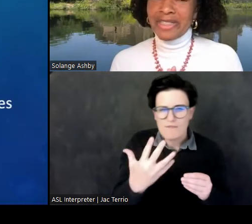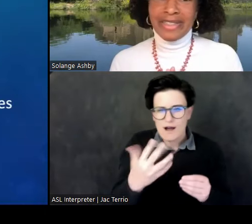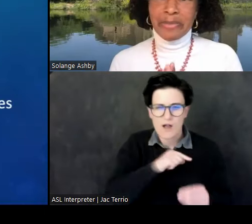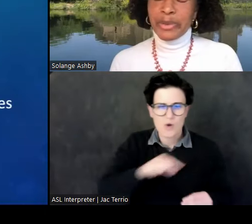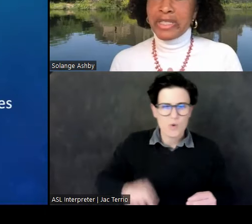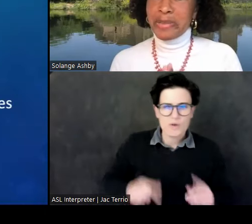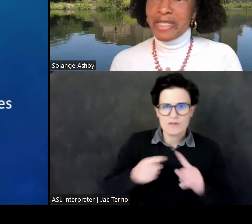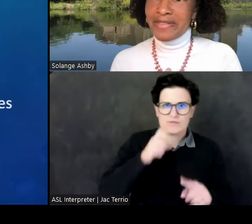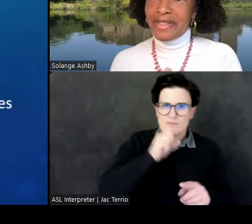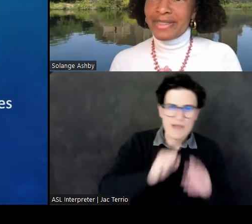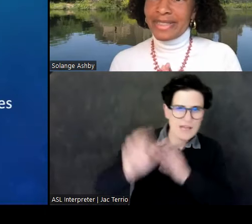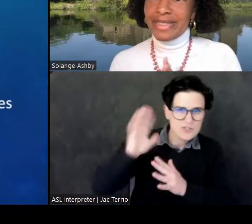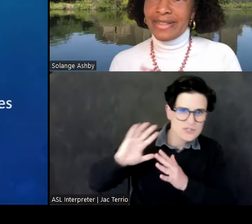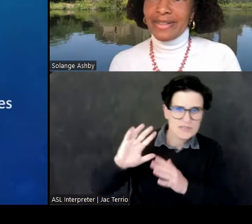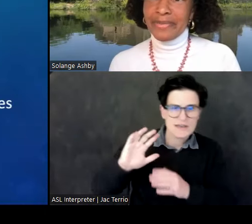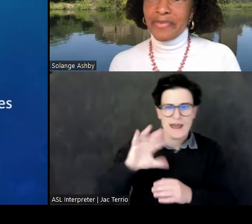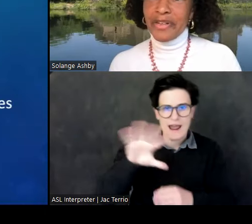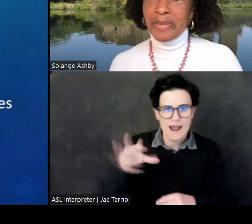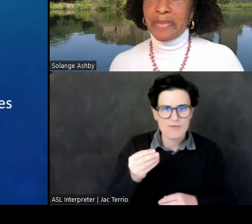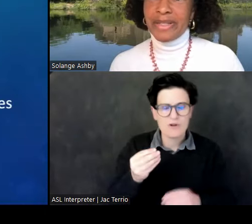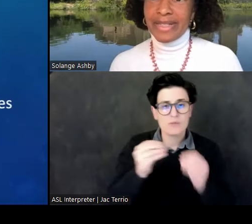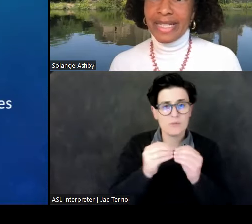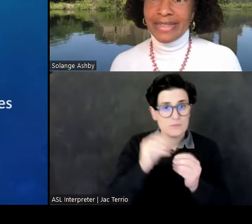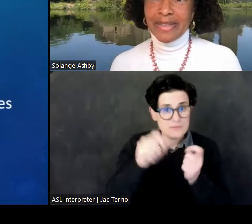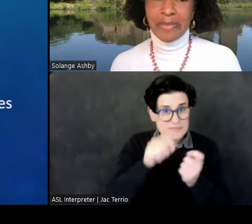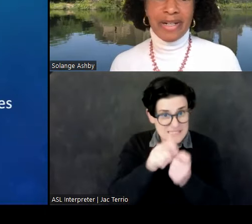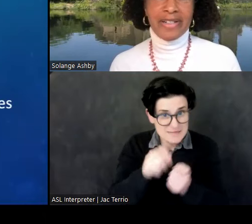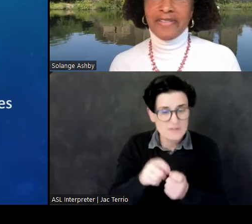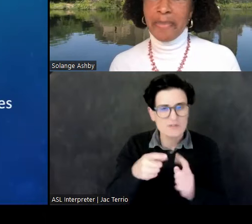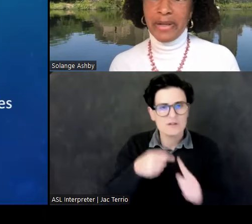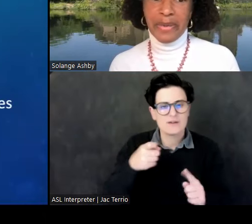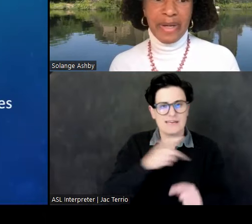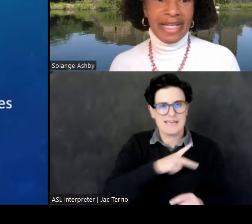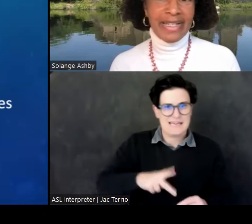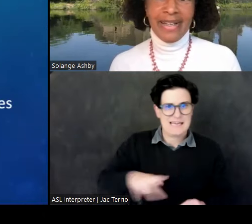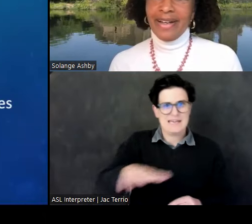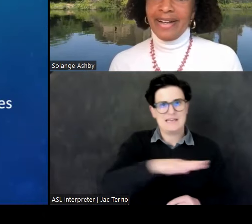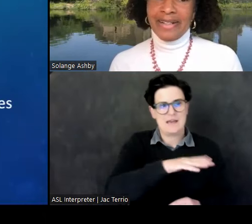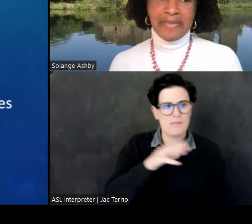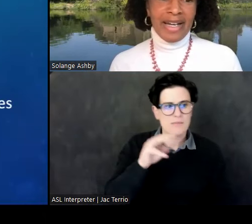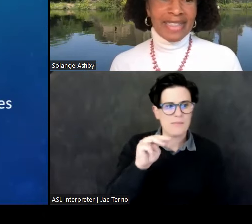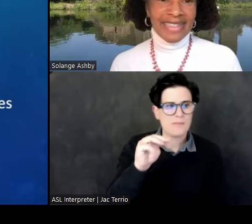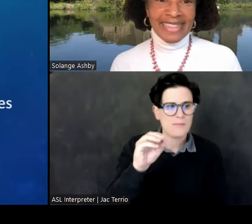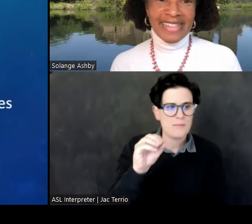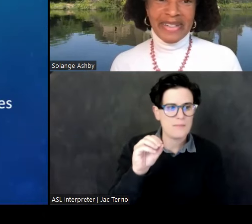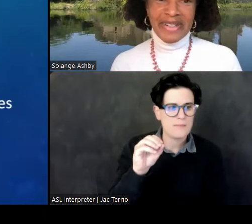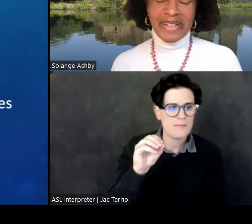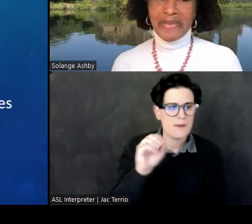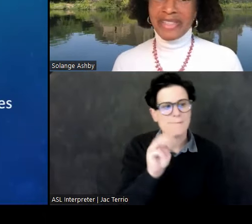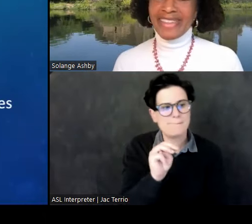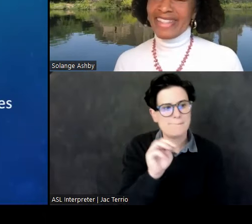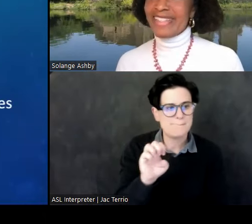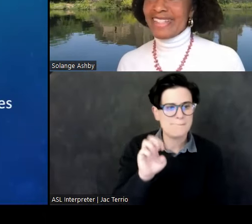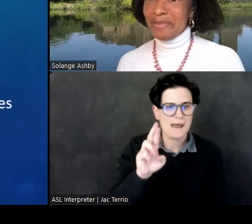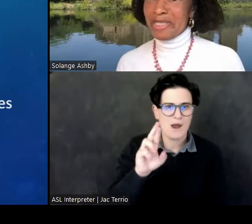Africa, more specifically from the kingdom of Meroe. I'd like to start